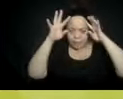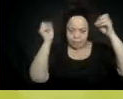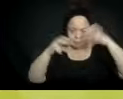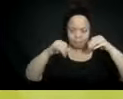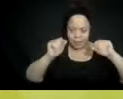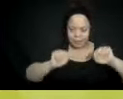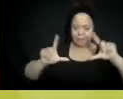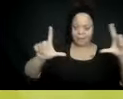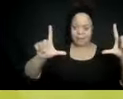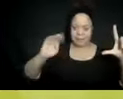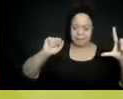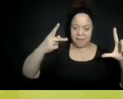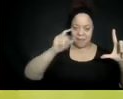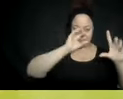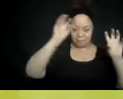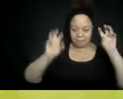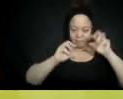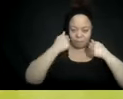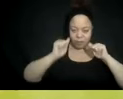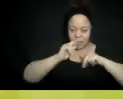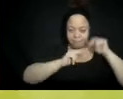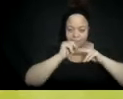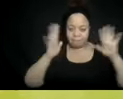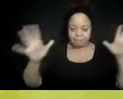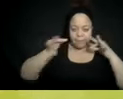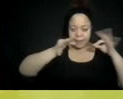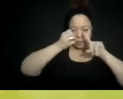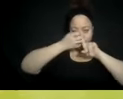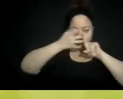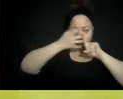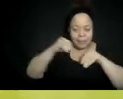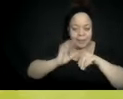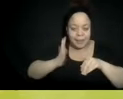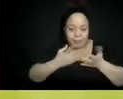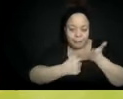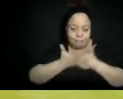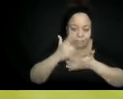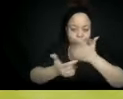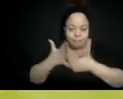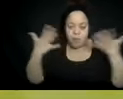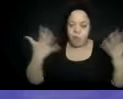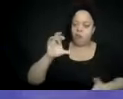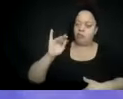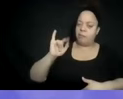criminalization would be based on all the things you've heard from people. Next slide, please. slide,